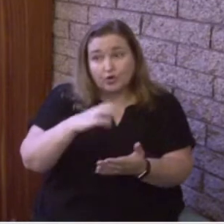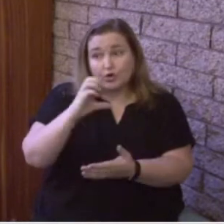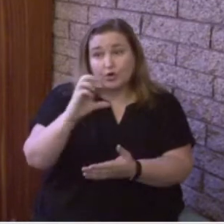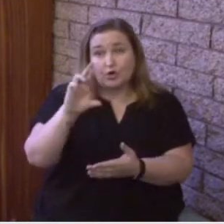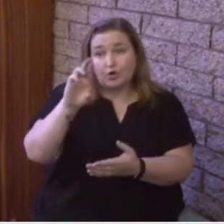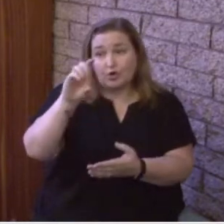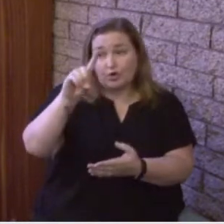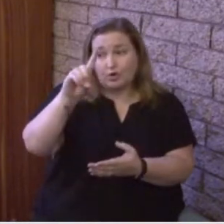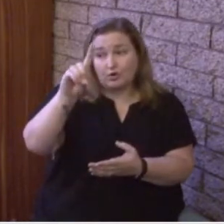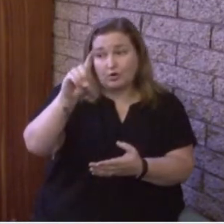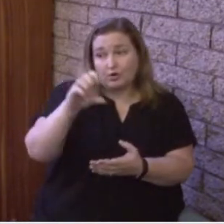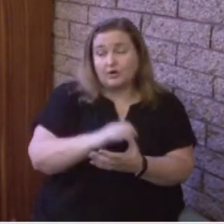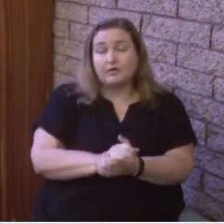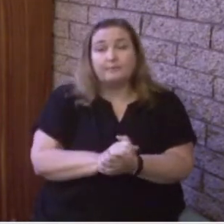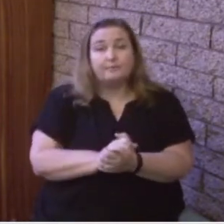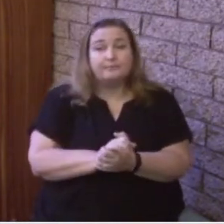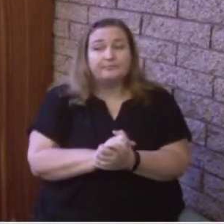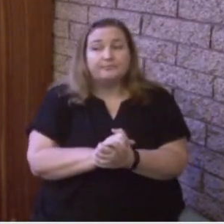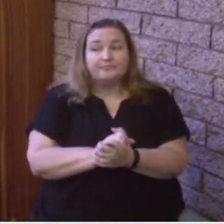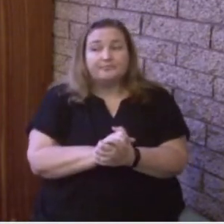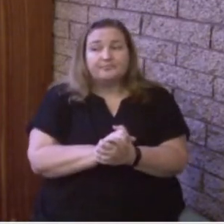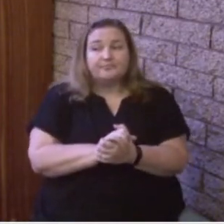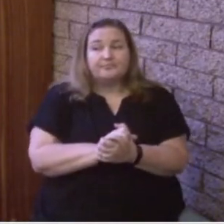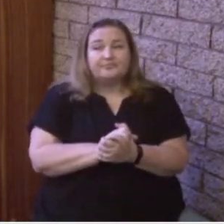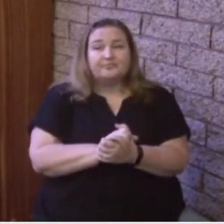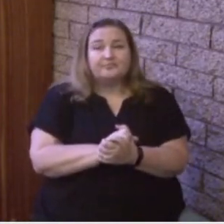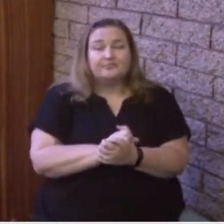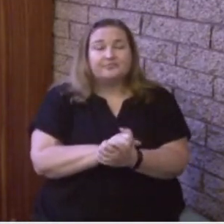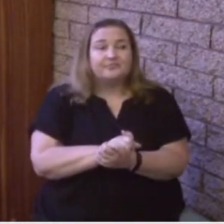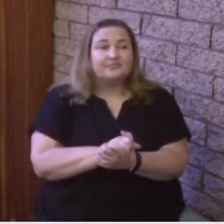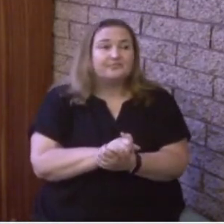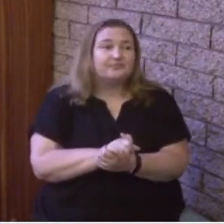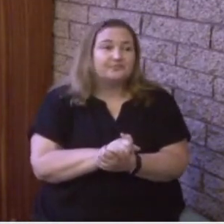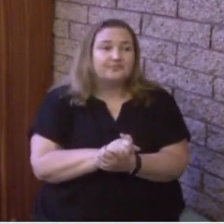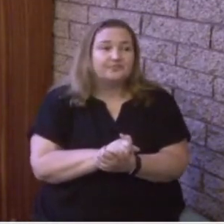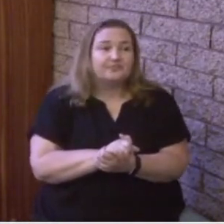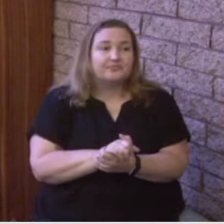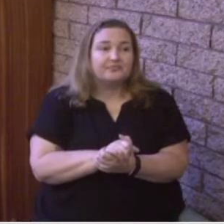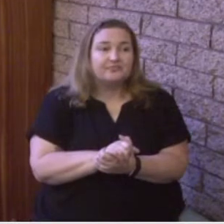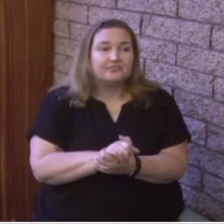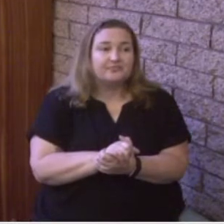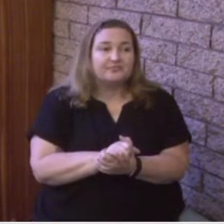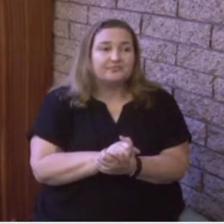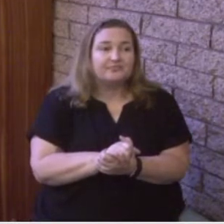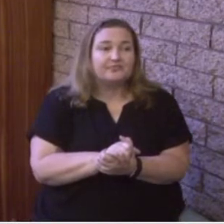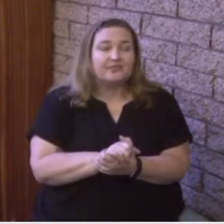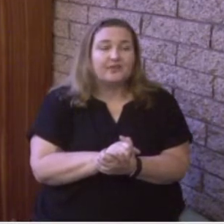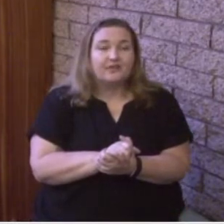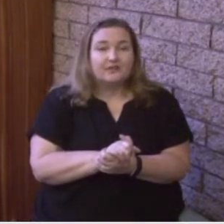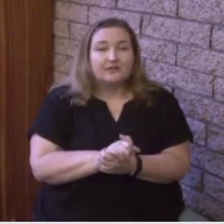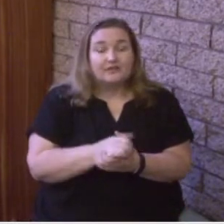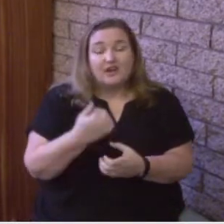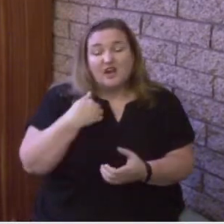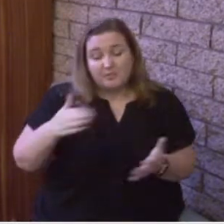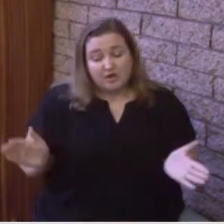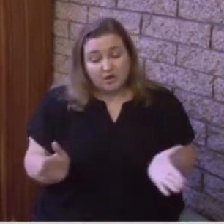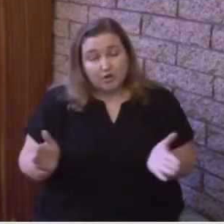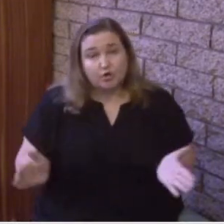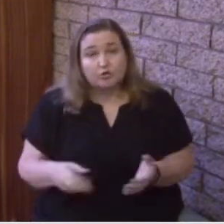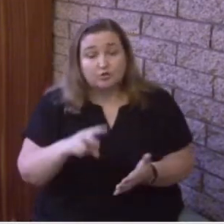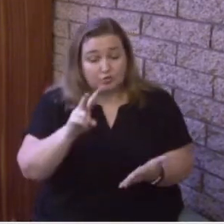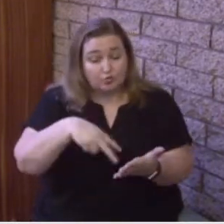and we have it on the screen. If we could bring that up as well at home. And I'm going to encourage you to read this with me.